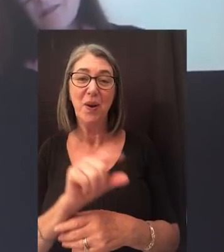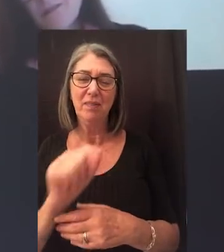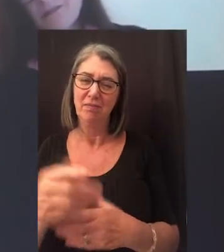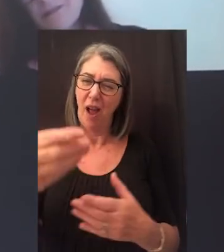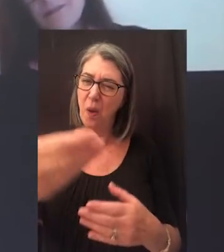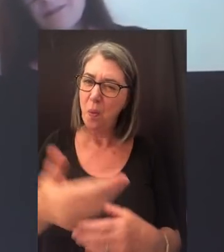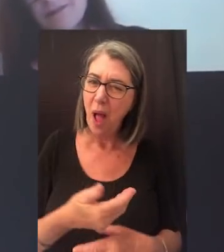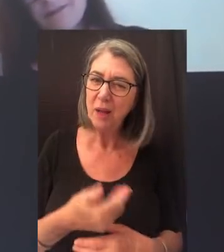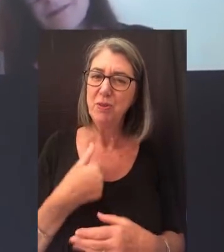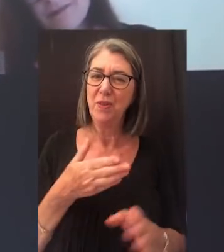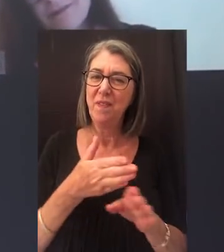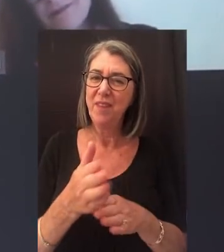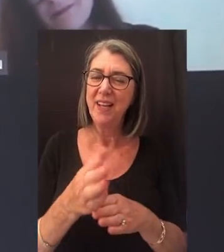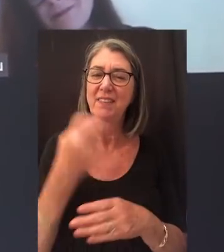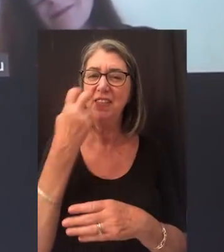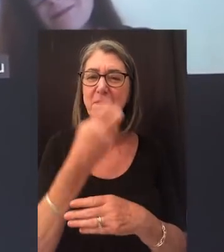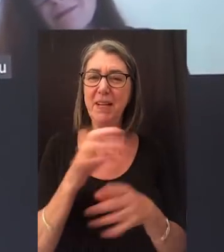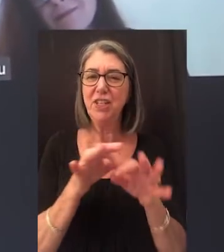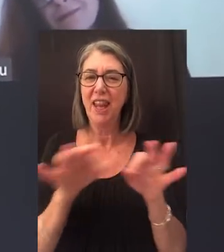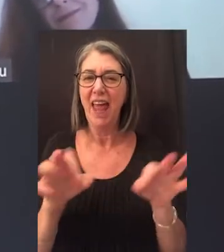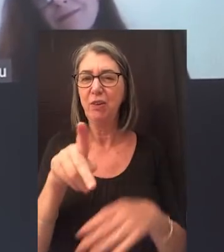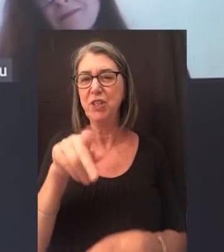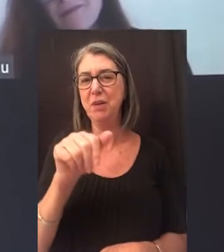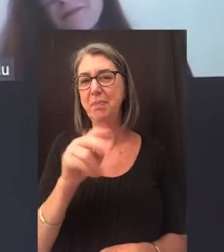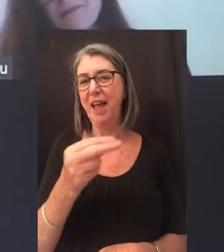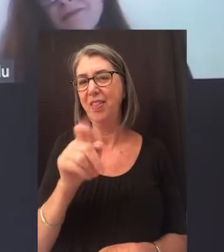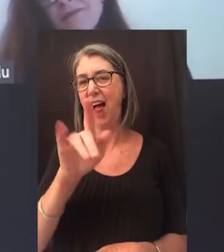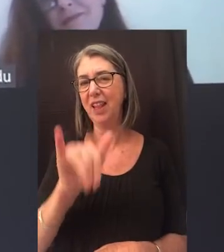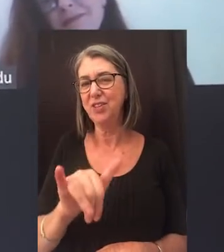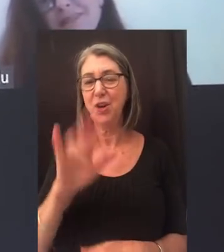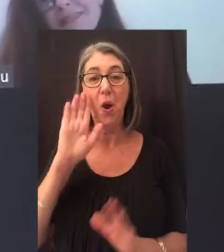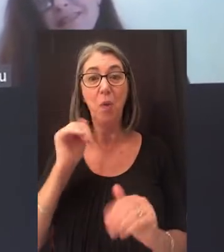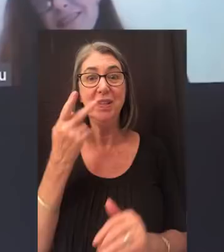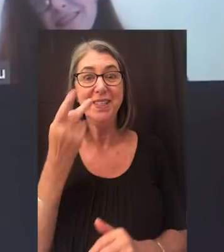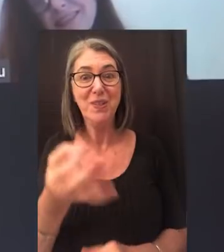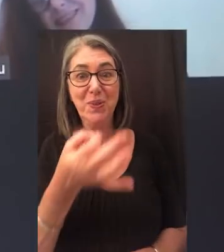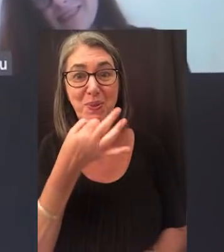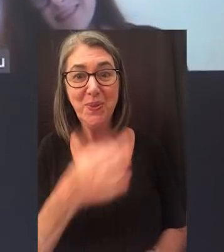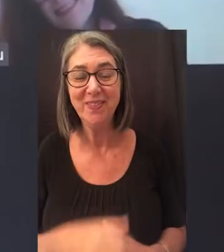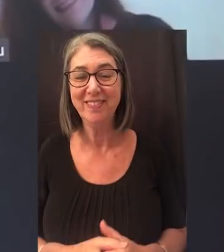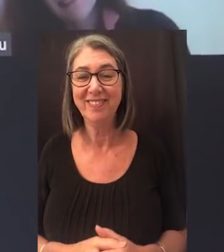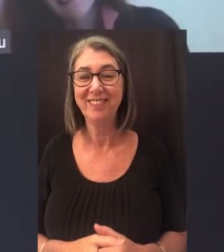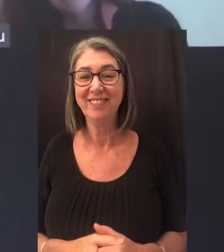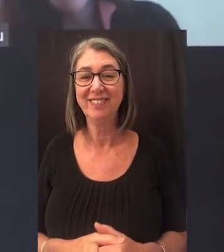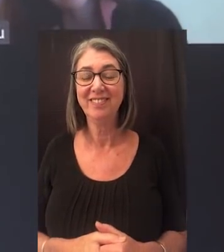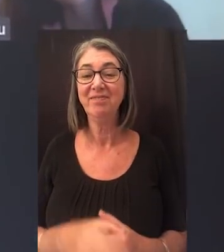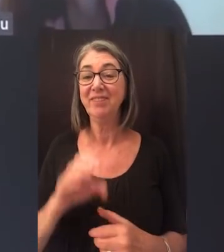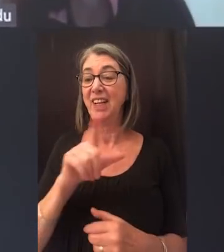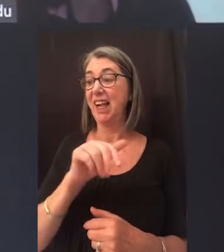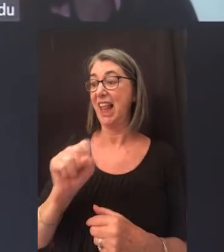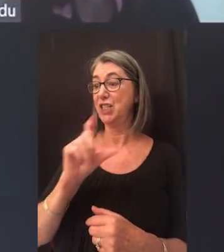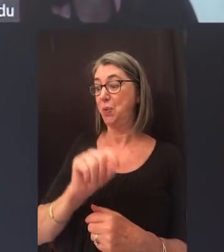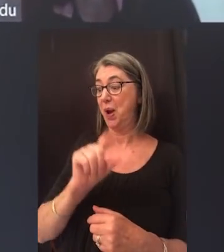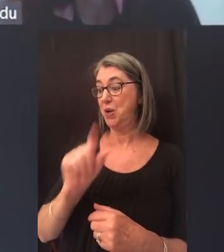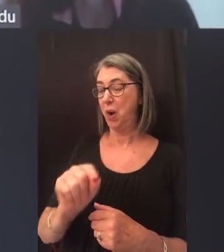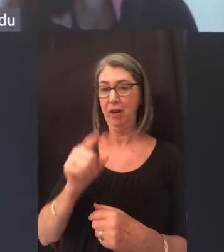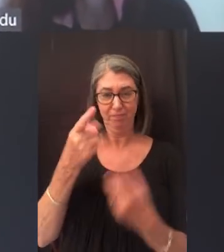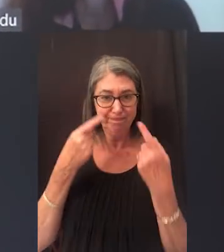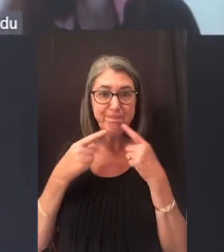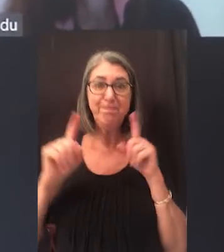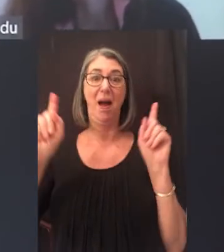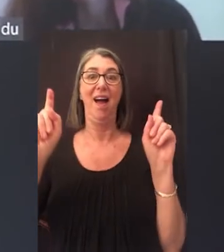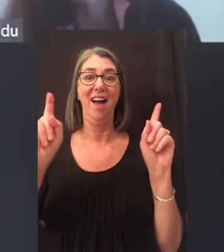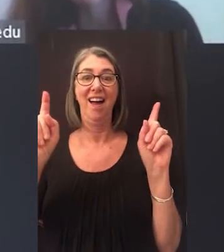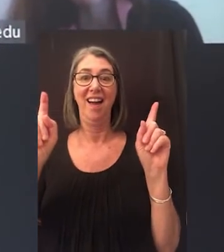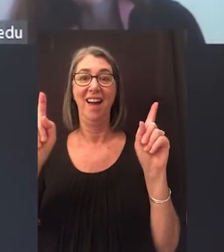Class of 2020, I welcome you to the field of speech language pathology and hope to see you soon. Class